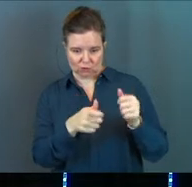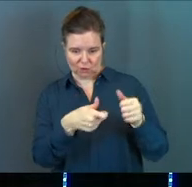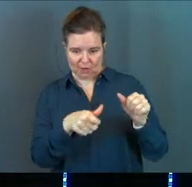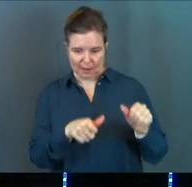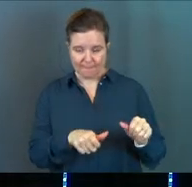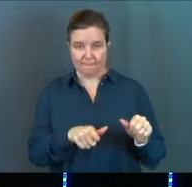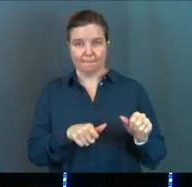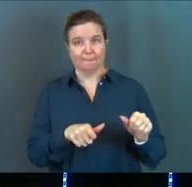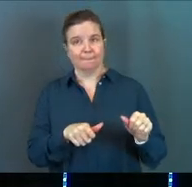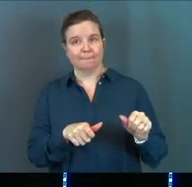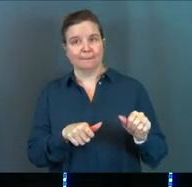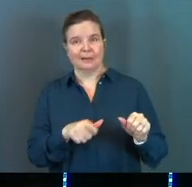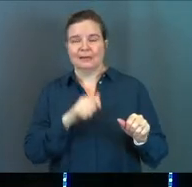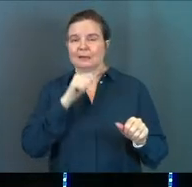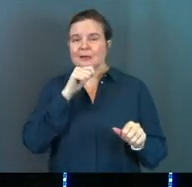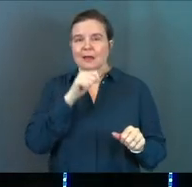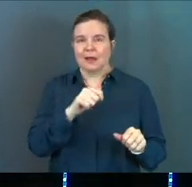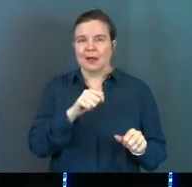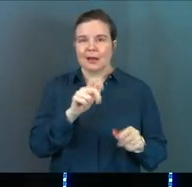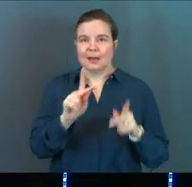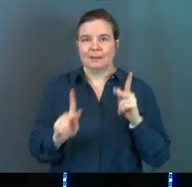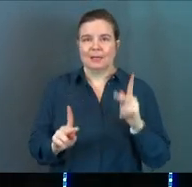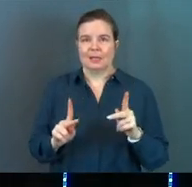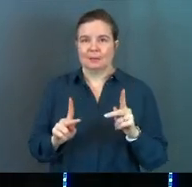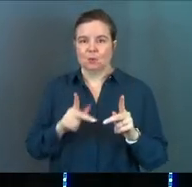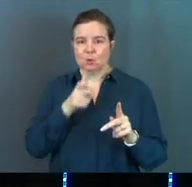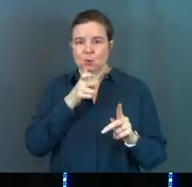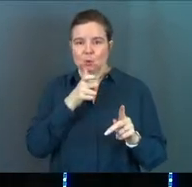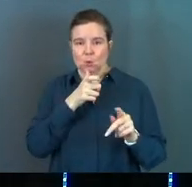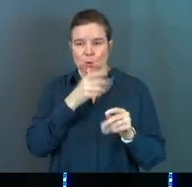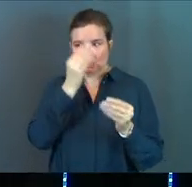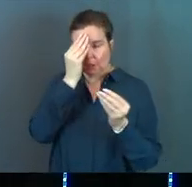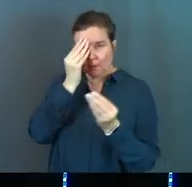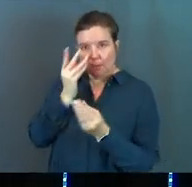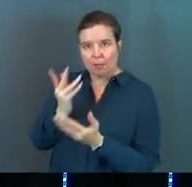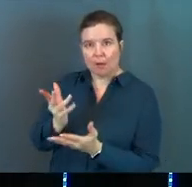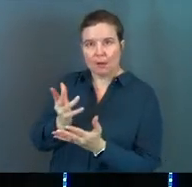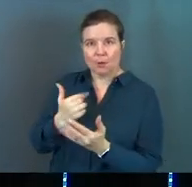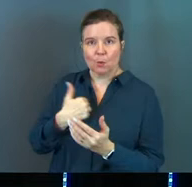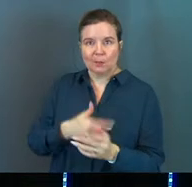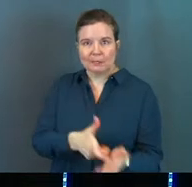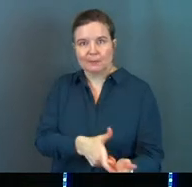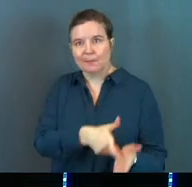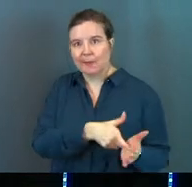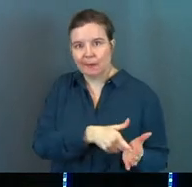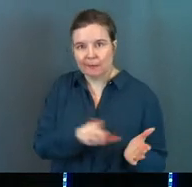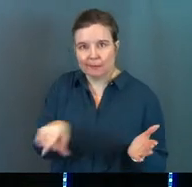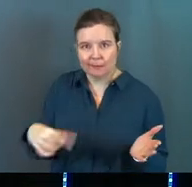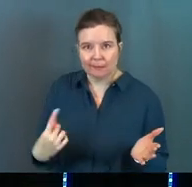not people whose compliance we demand.